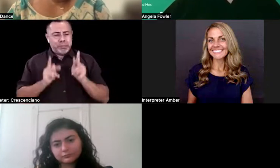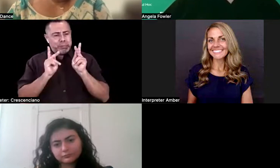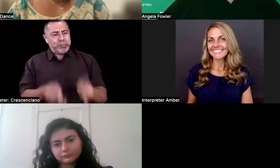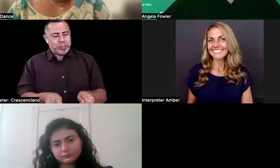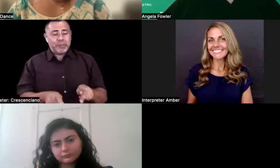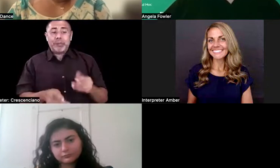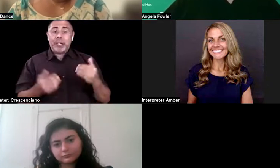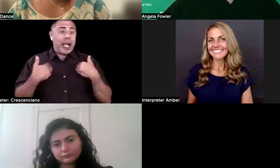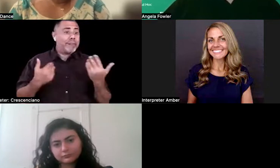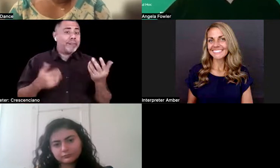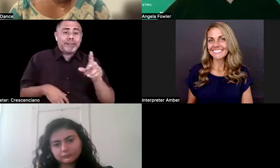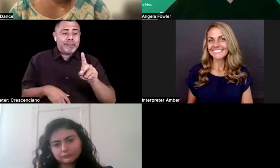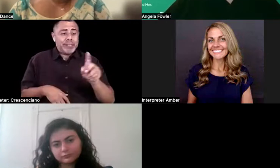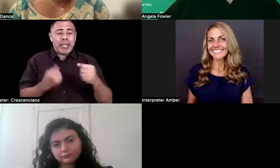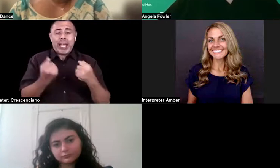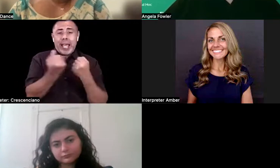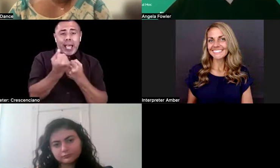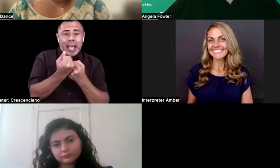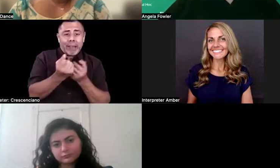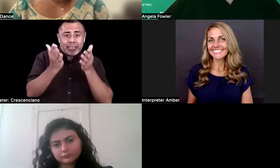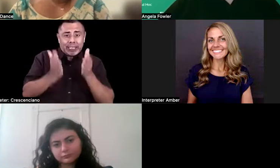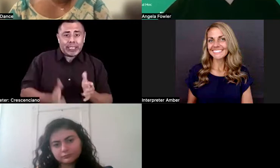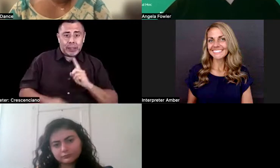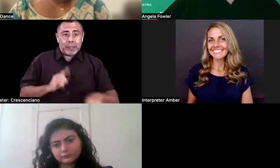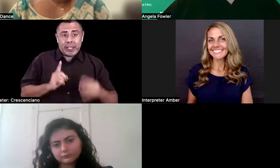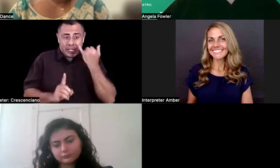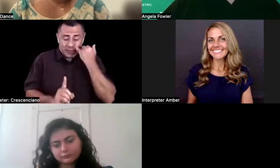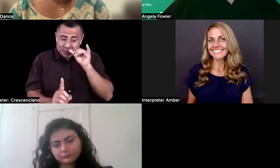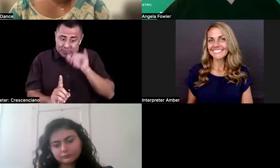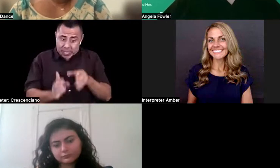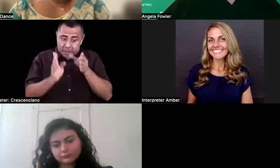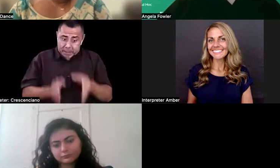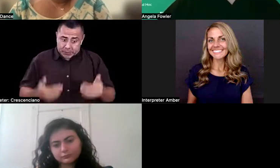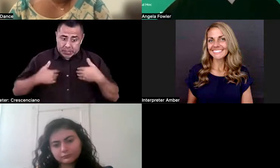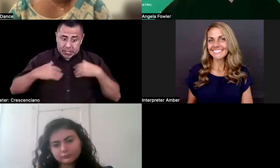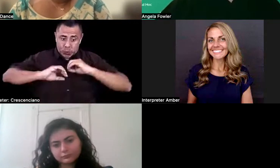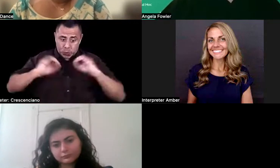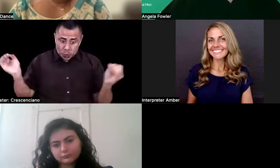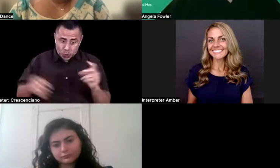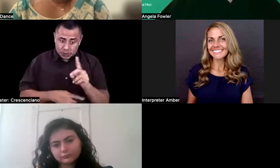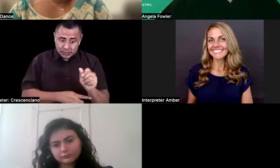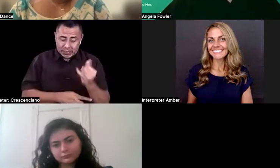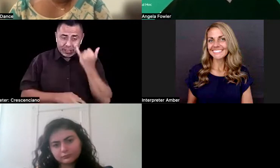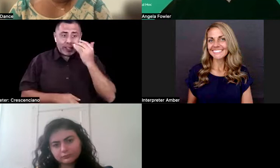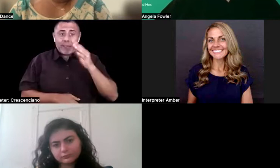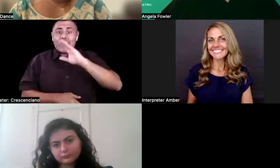if that advocate hasn't sat down and had heart, heart conversations with actual real life human beings that